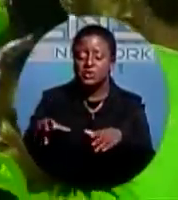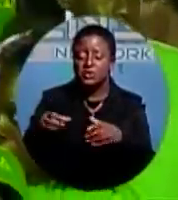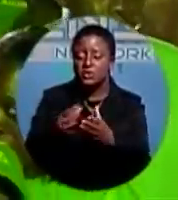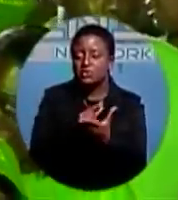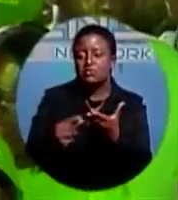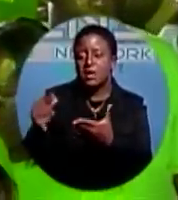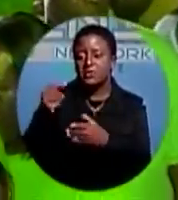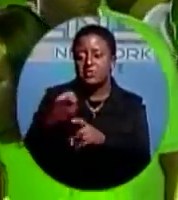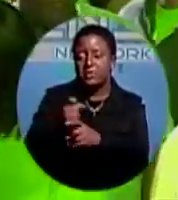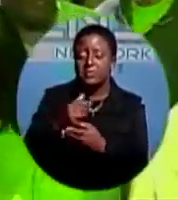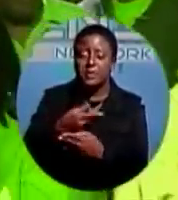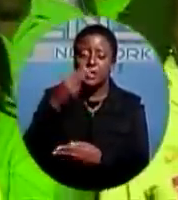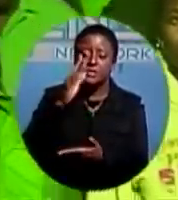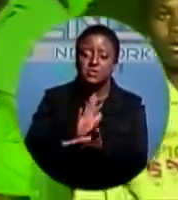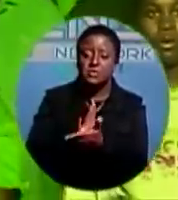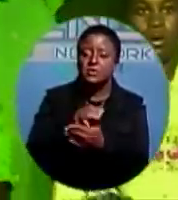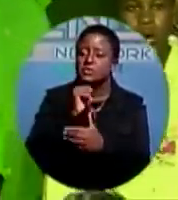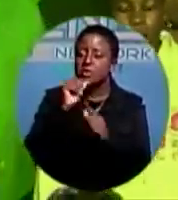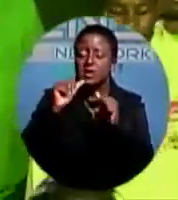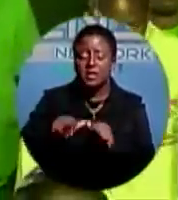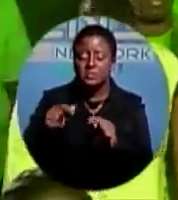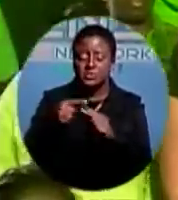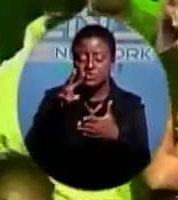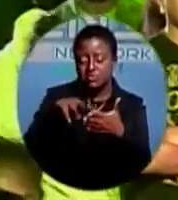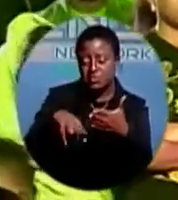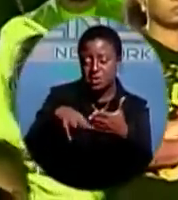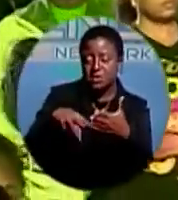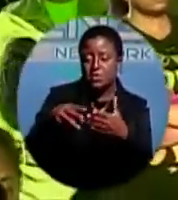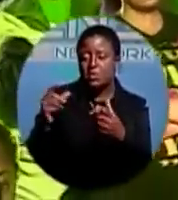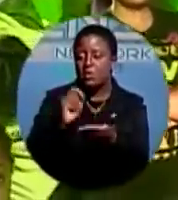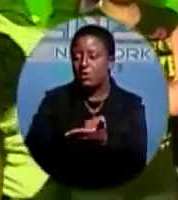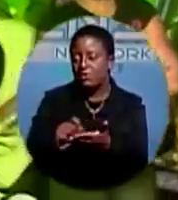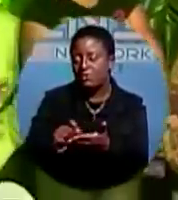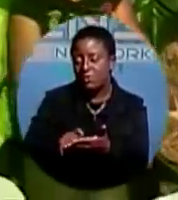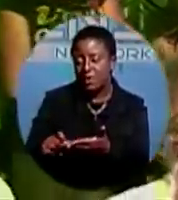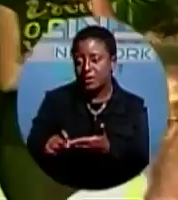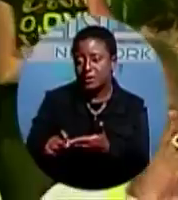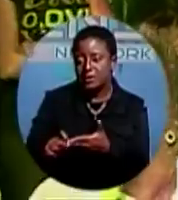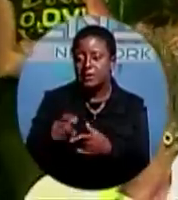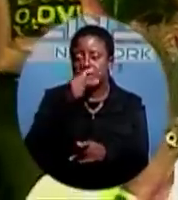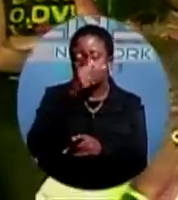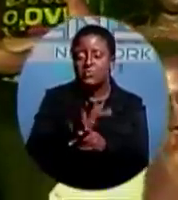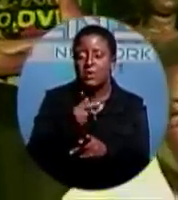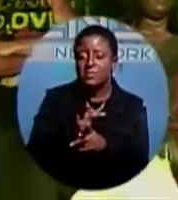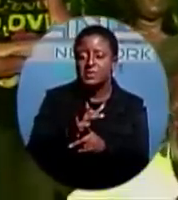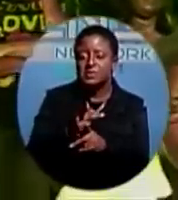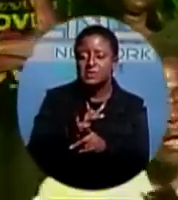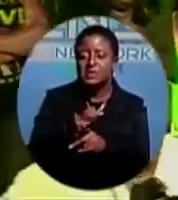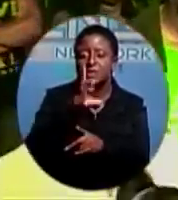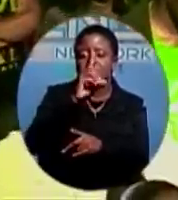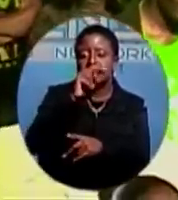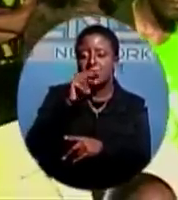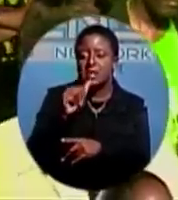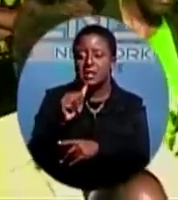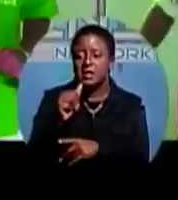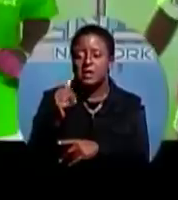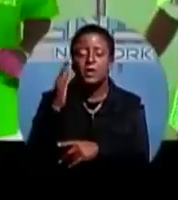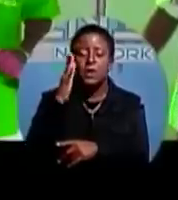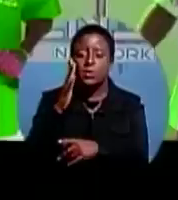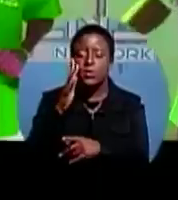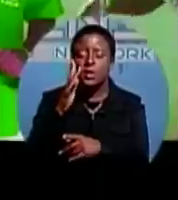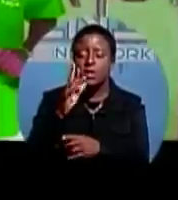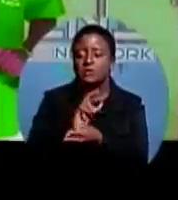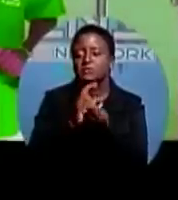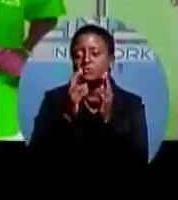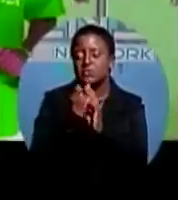He's promising if the DNA becomes the government to revamp and modernize the educational system. Our most precious resources are